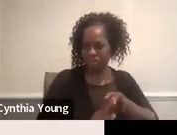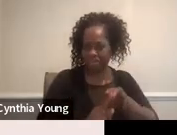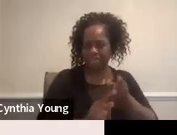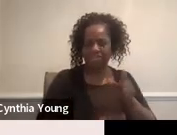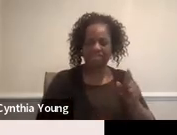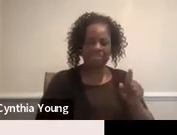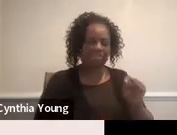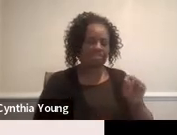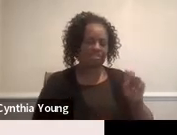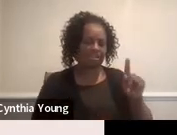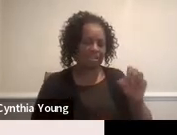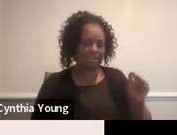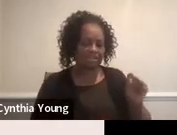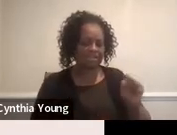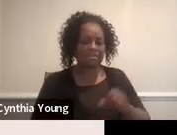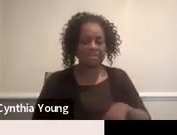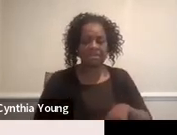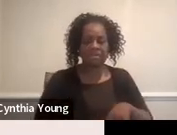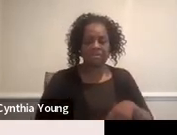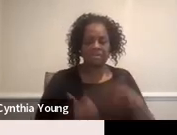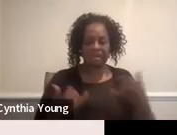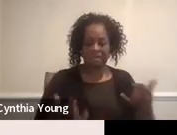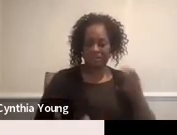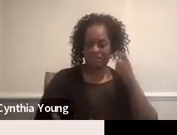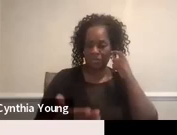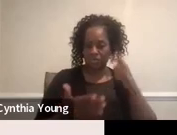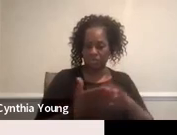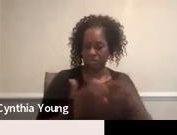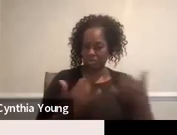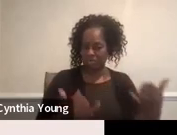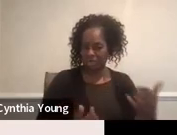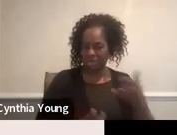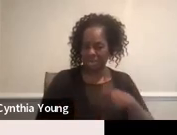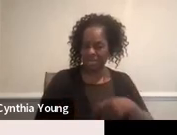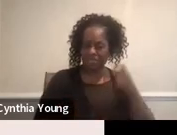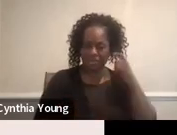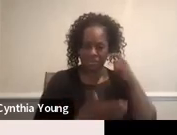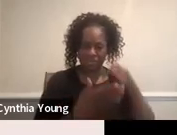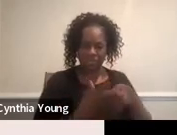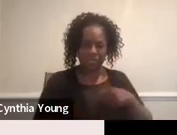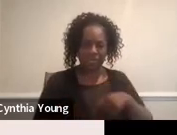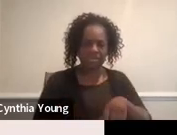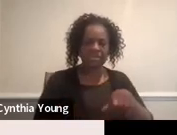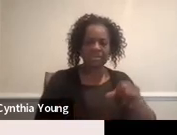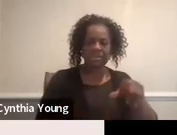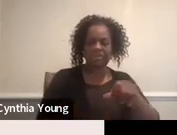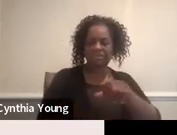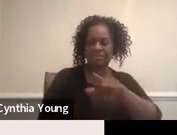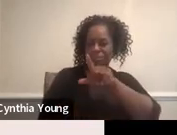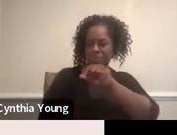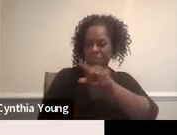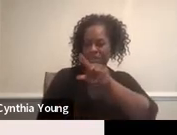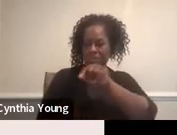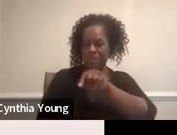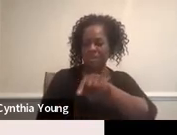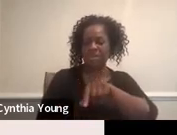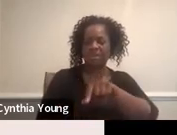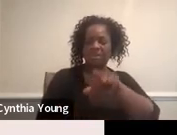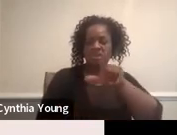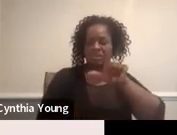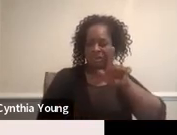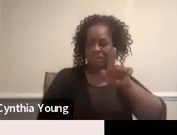that are on there right now, you can see it's from the 2020, 2021